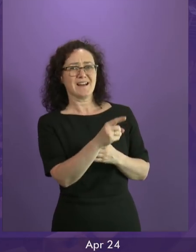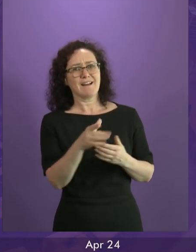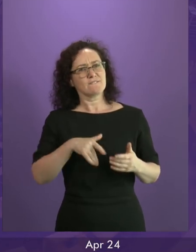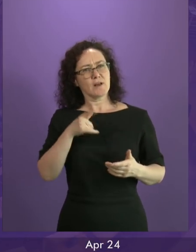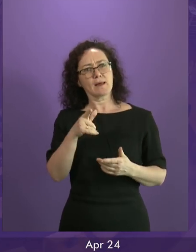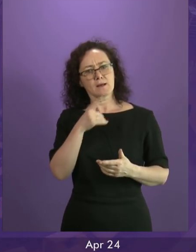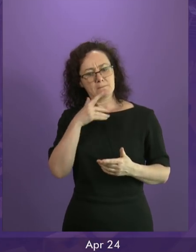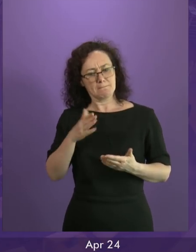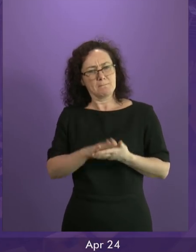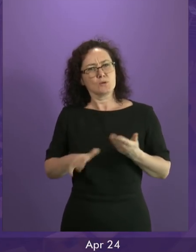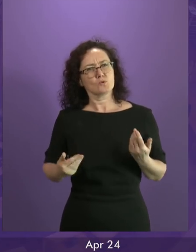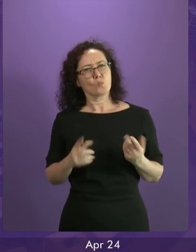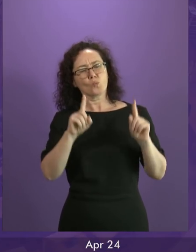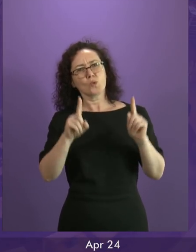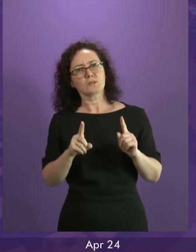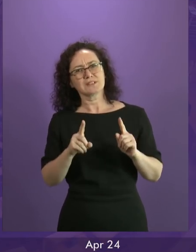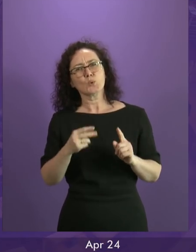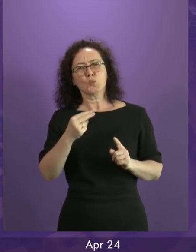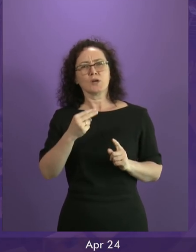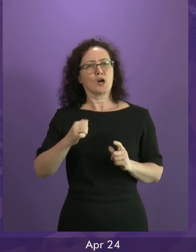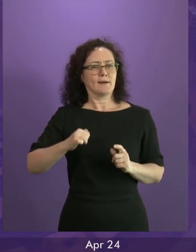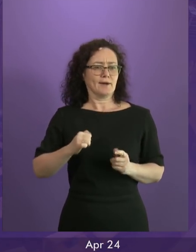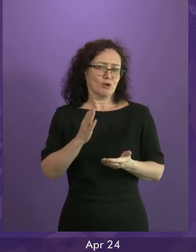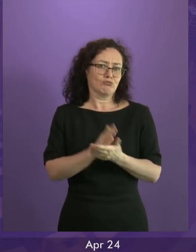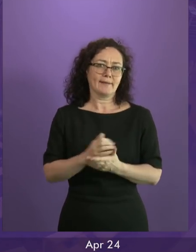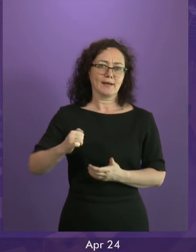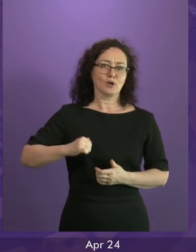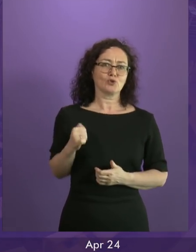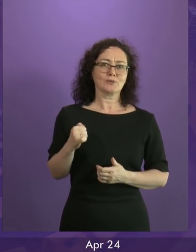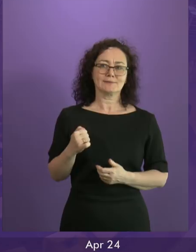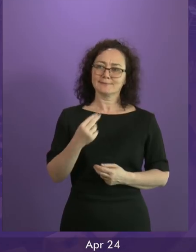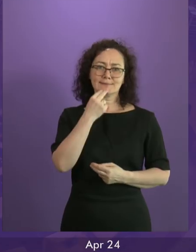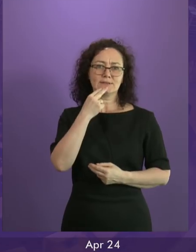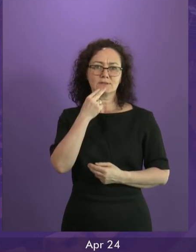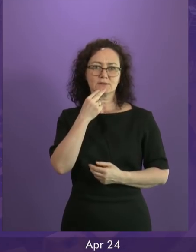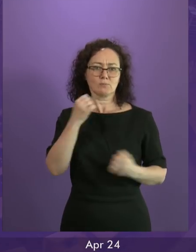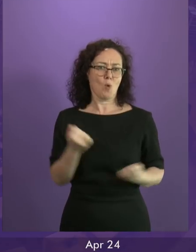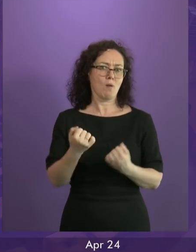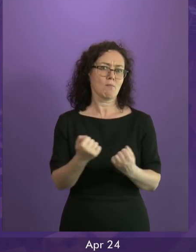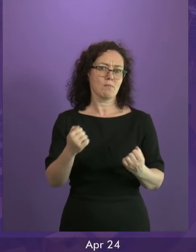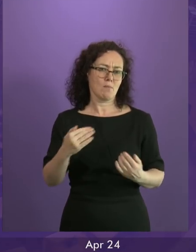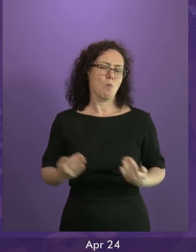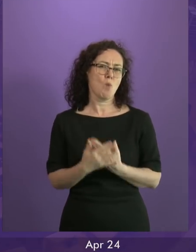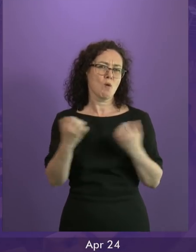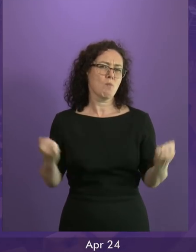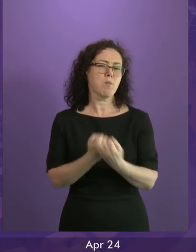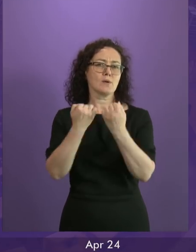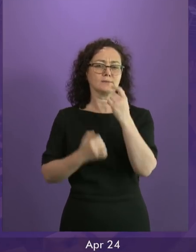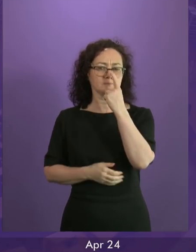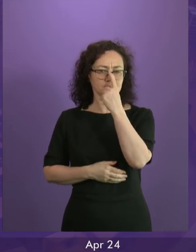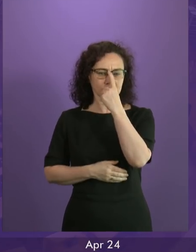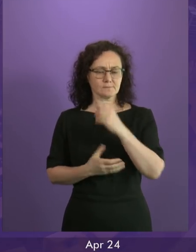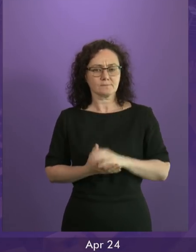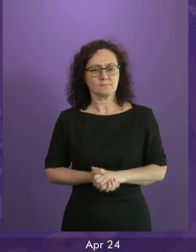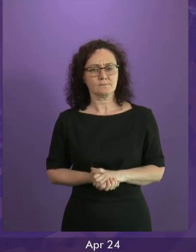decisions, being in control of our own future, all the stronger. But interestingly, presiding officer, I've read voices from within the Scottish Conservative Party